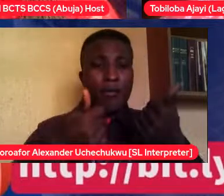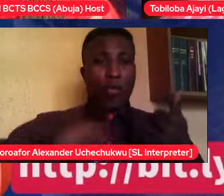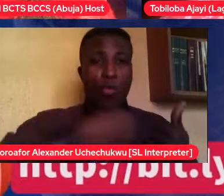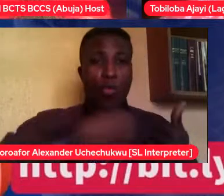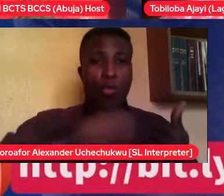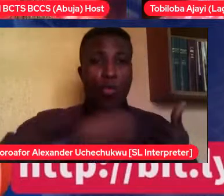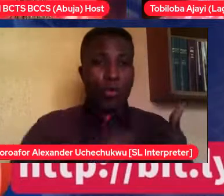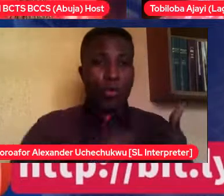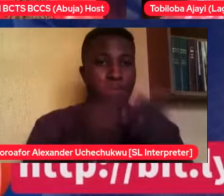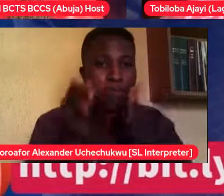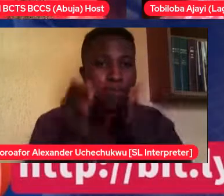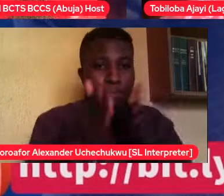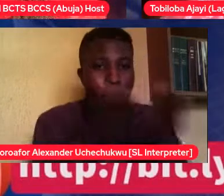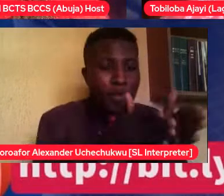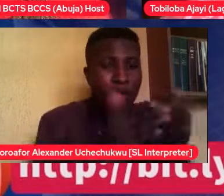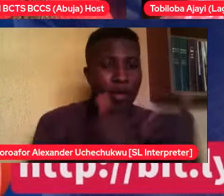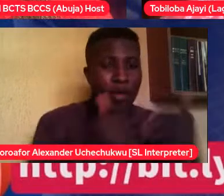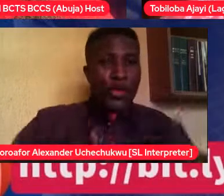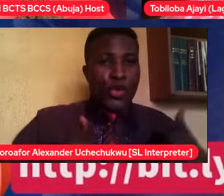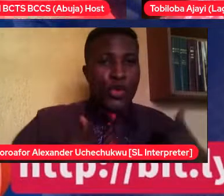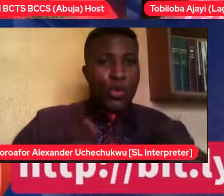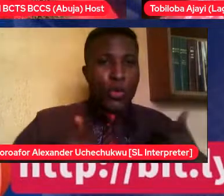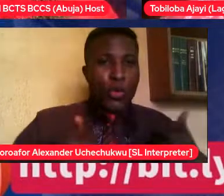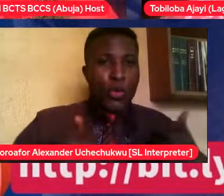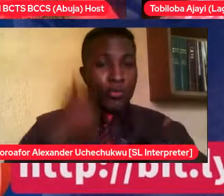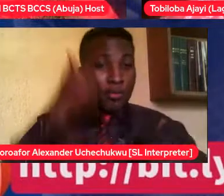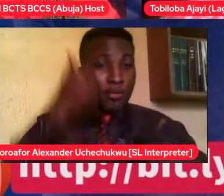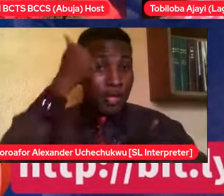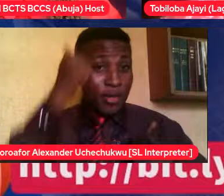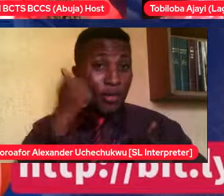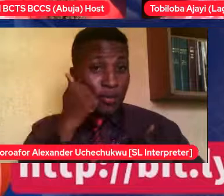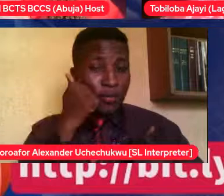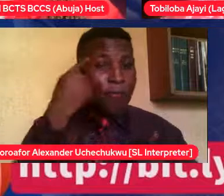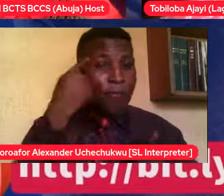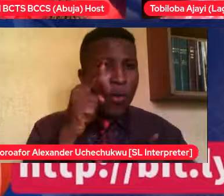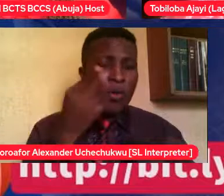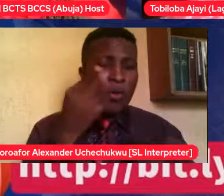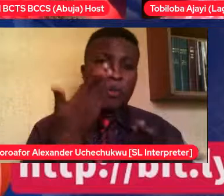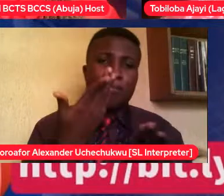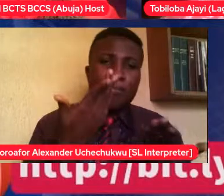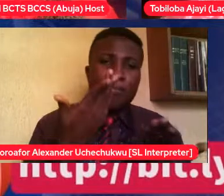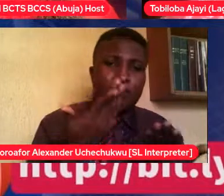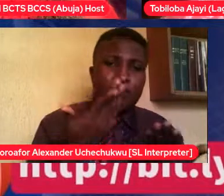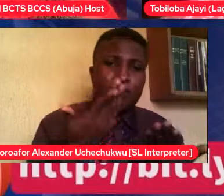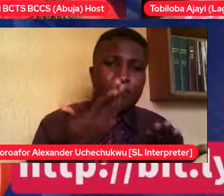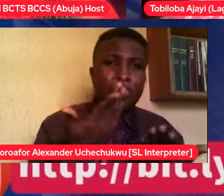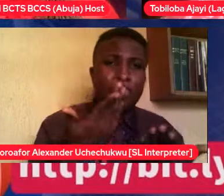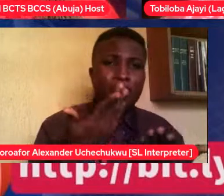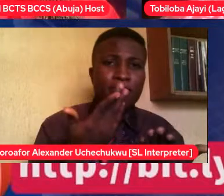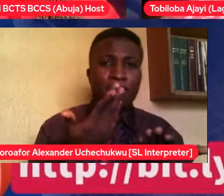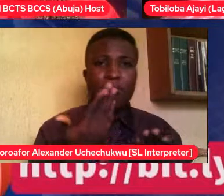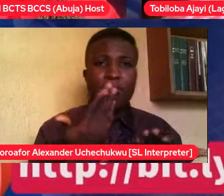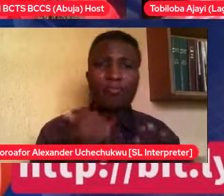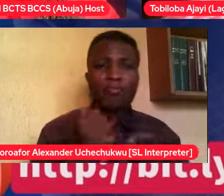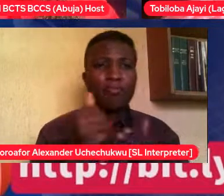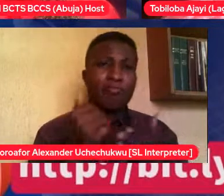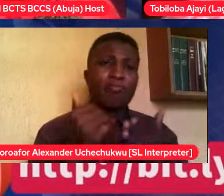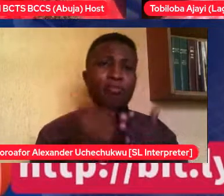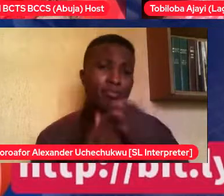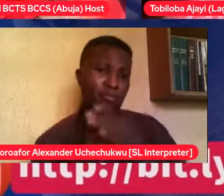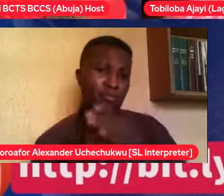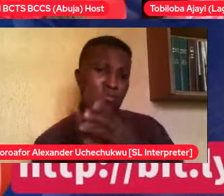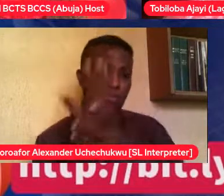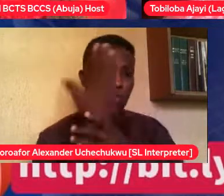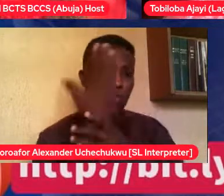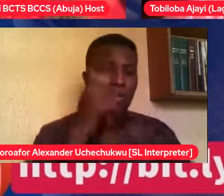to, you know, and like that. You know what that is called, professionally, but how do we prepare? Whether the person is living with disability or not,